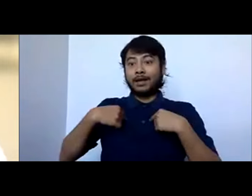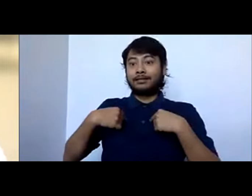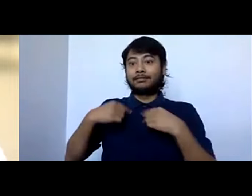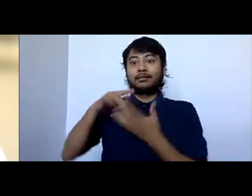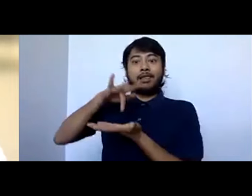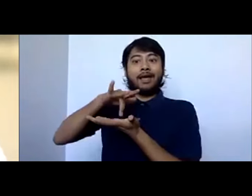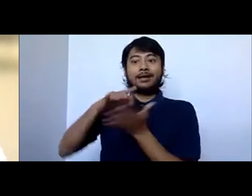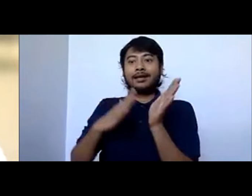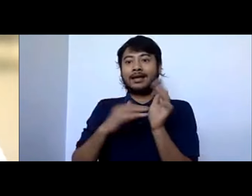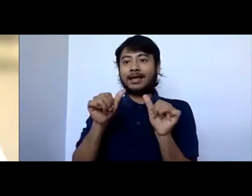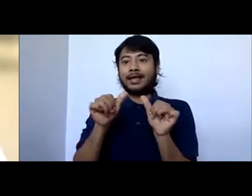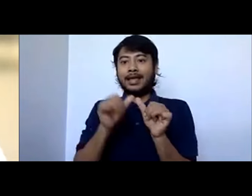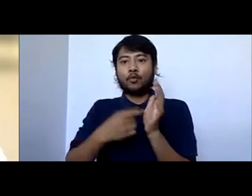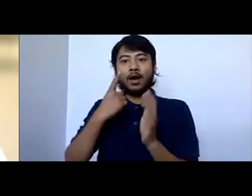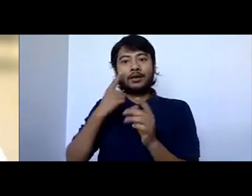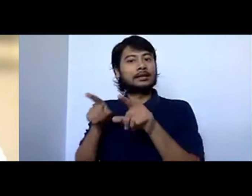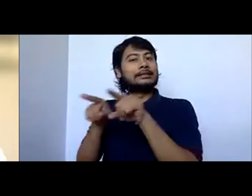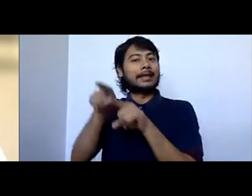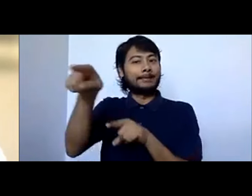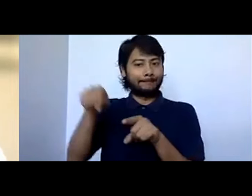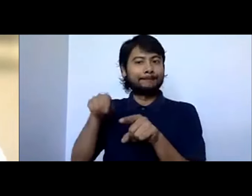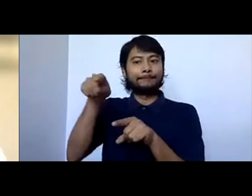work as well and their involvement in this climate change debate.